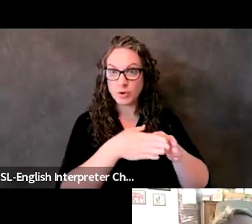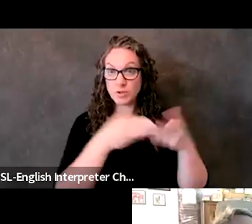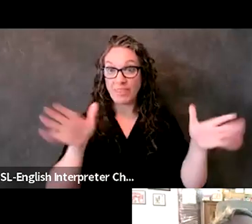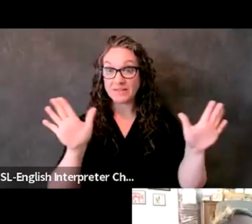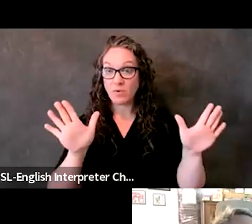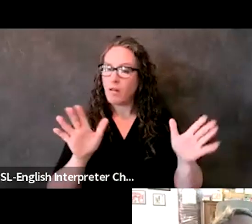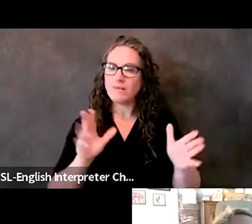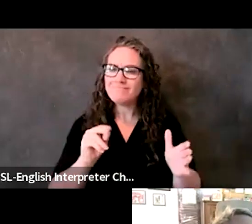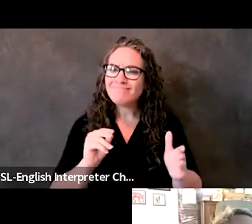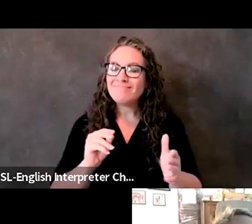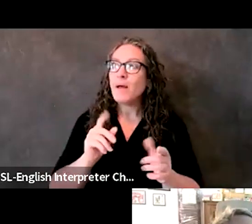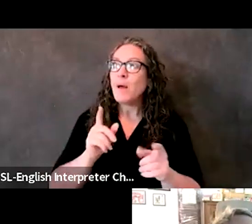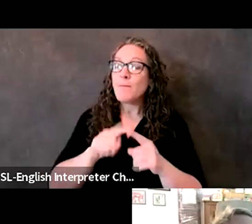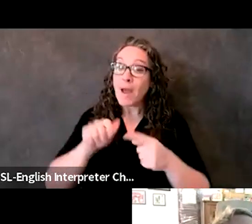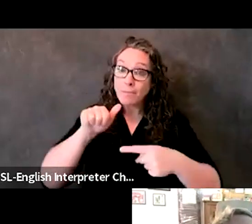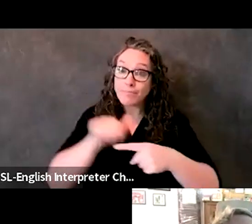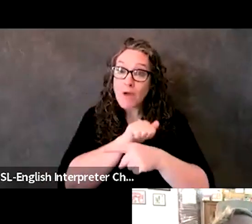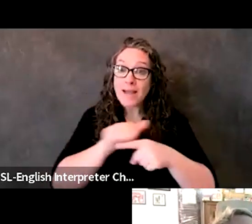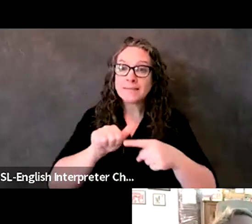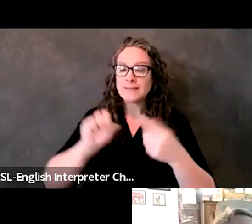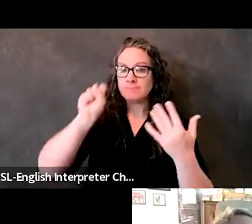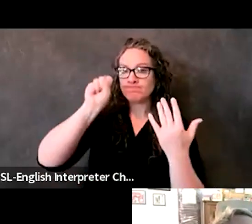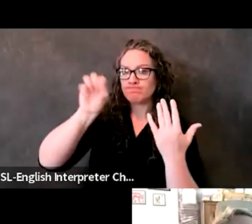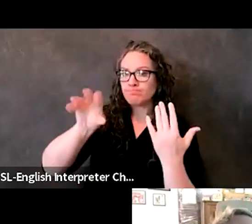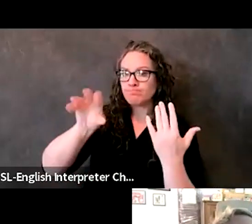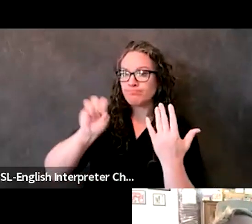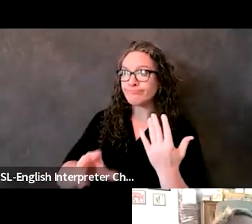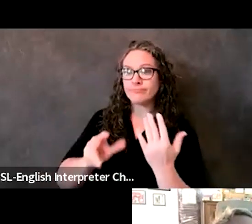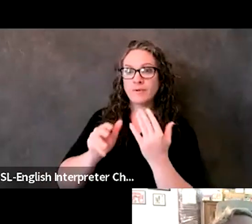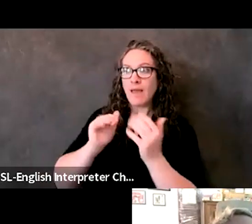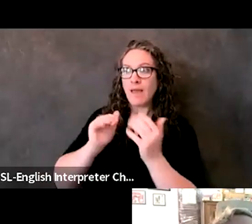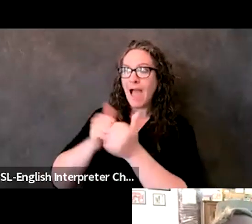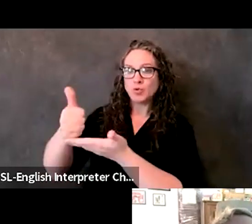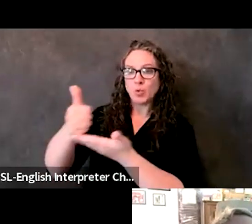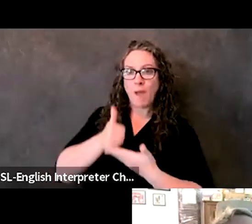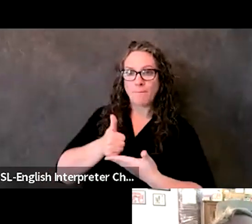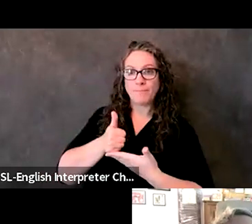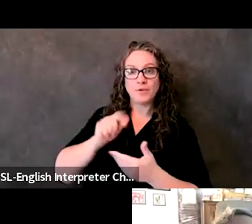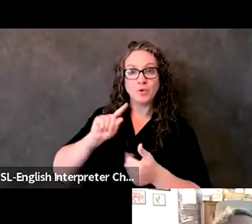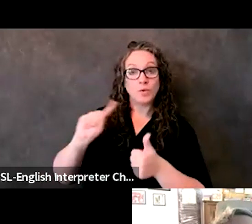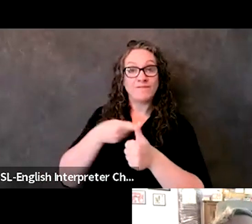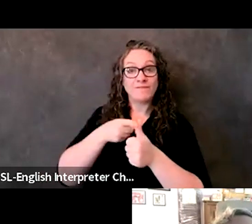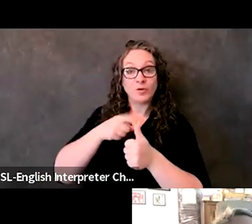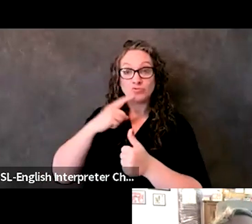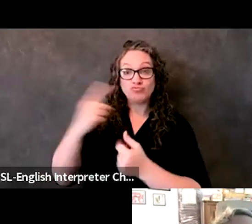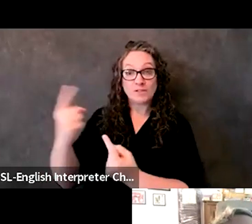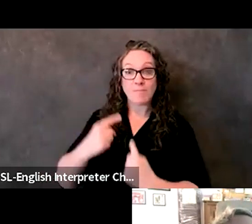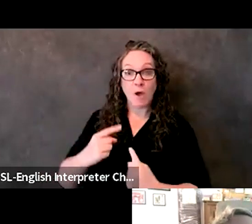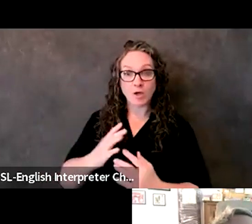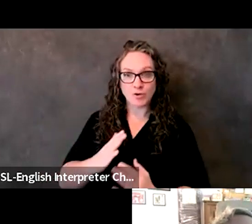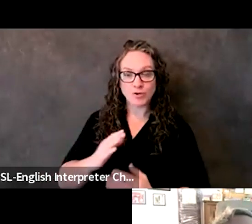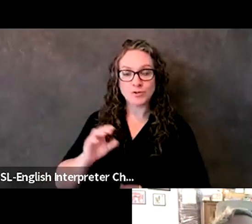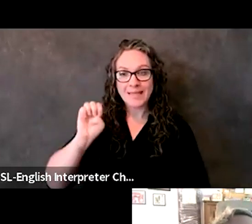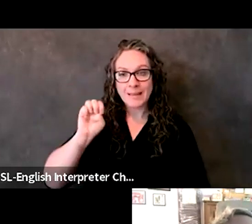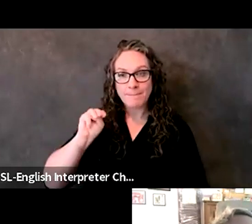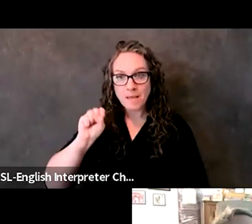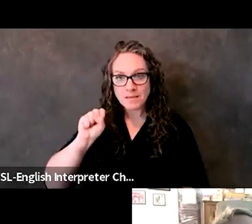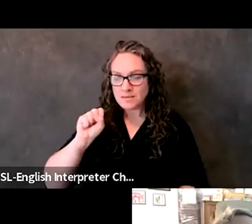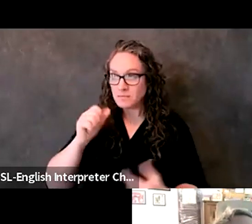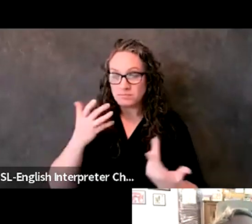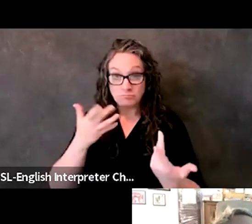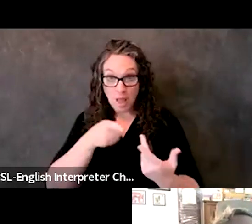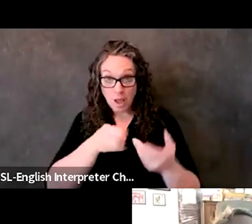giving quick information on how to best help you, um, to first responders? You know, have you planned, uh, multiple